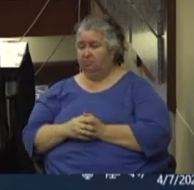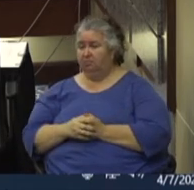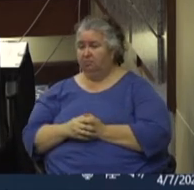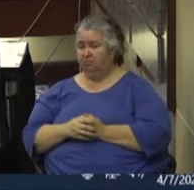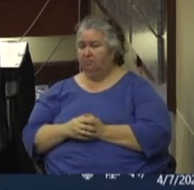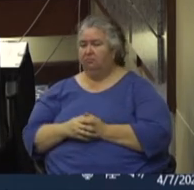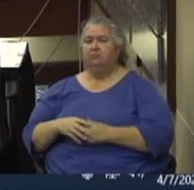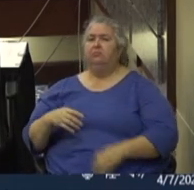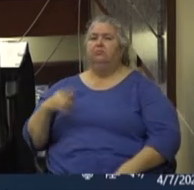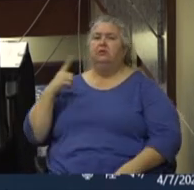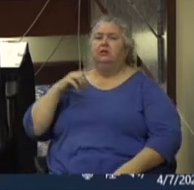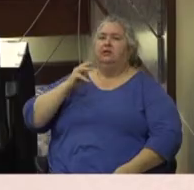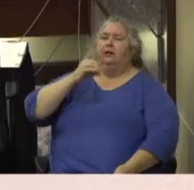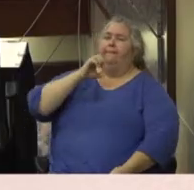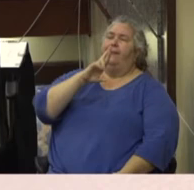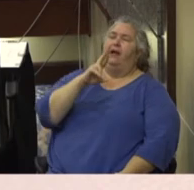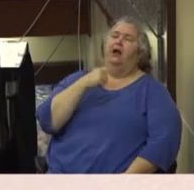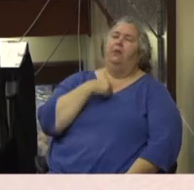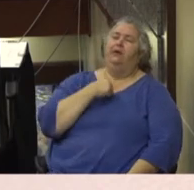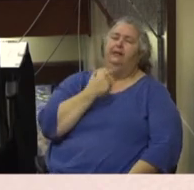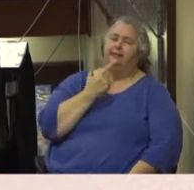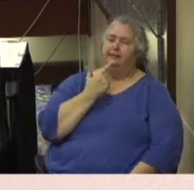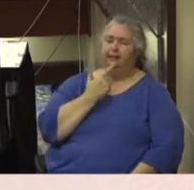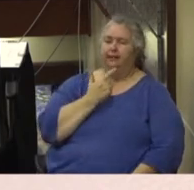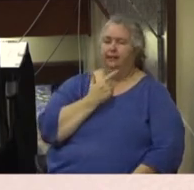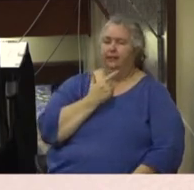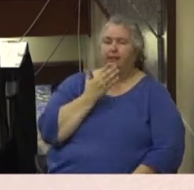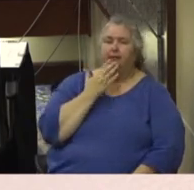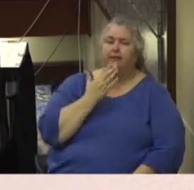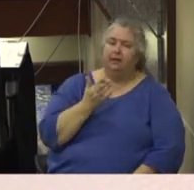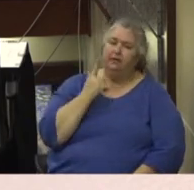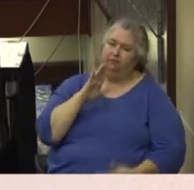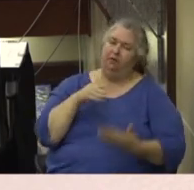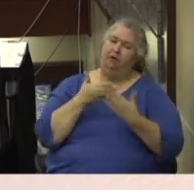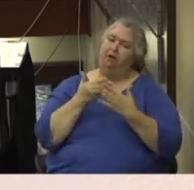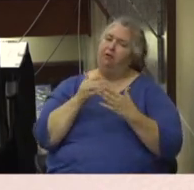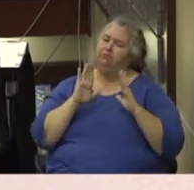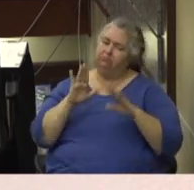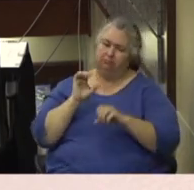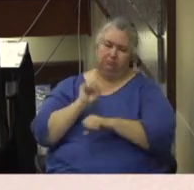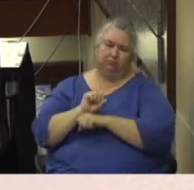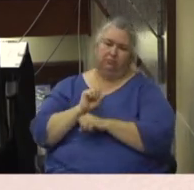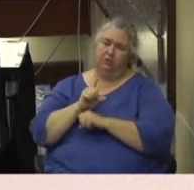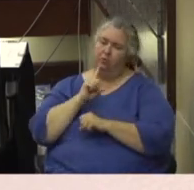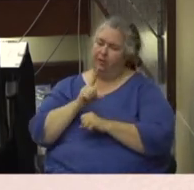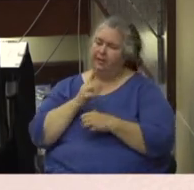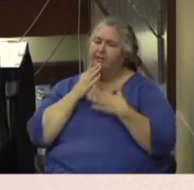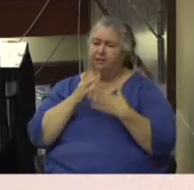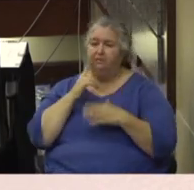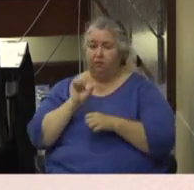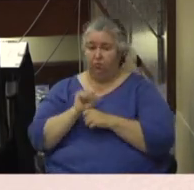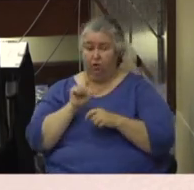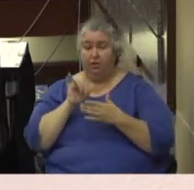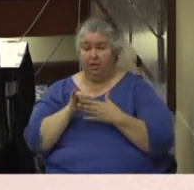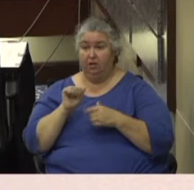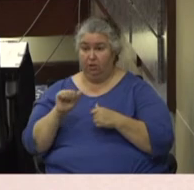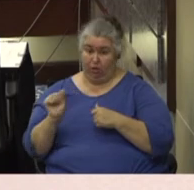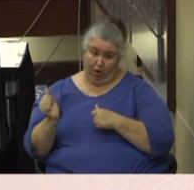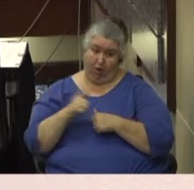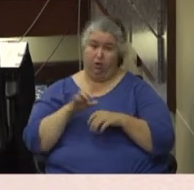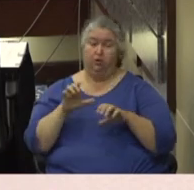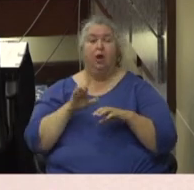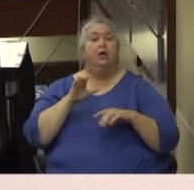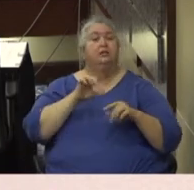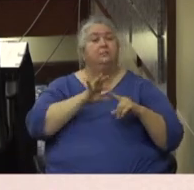I'd just like, now this is Mayor Deaver. would just like to say, uh, thank you for all this great work. Um, I'm especially grateful for the work that you all are doing on homeless.